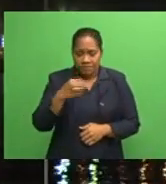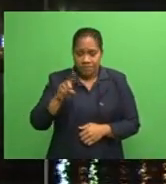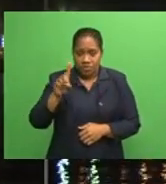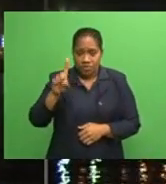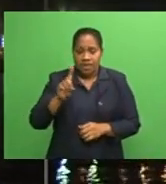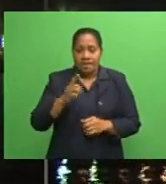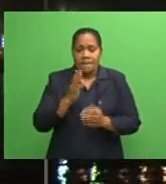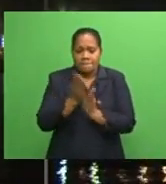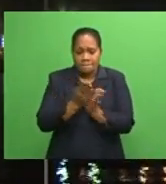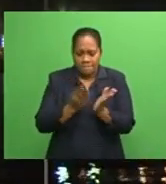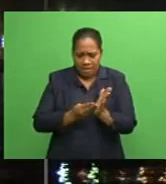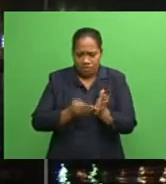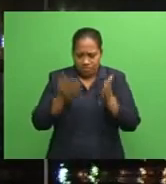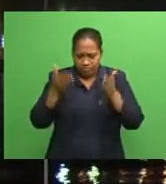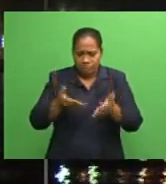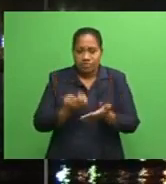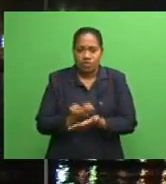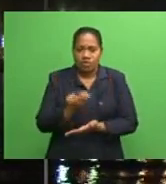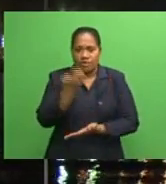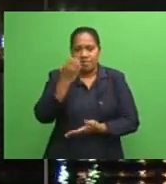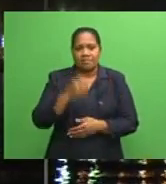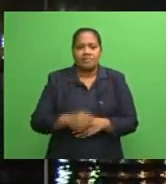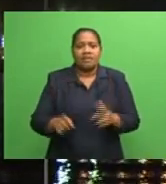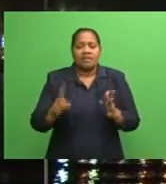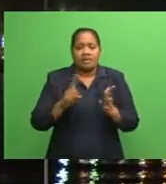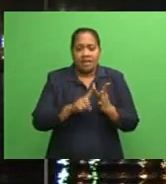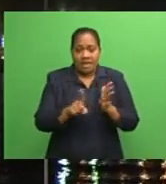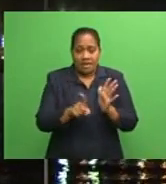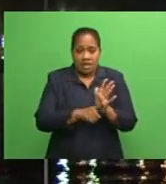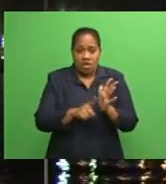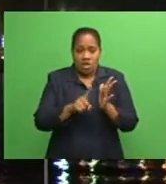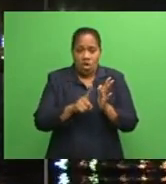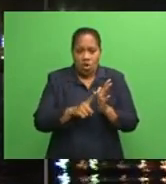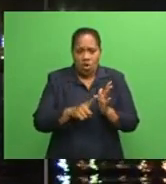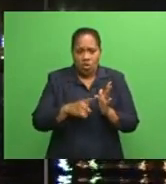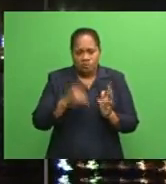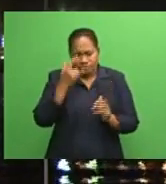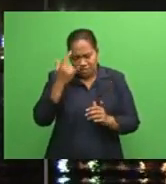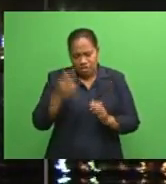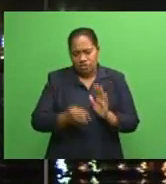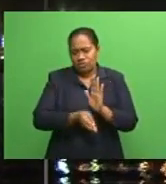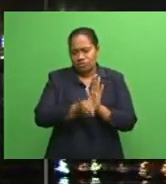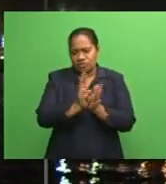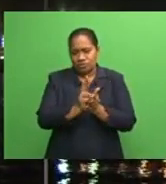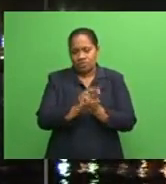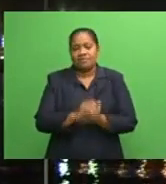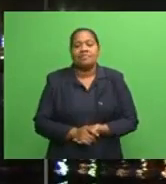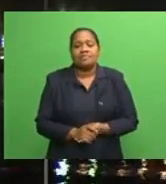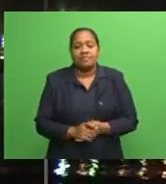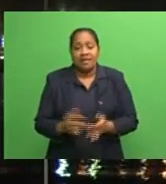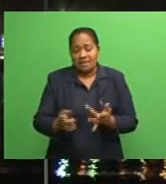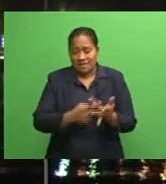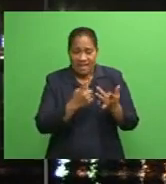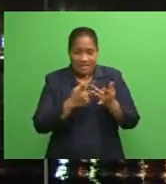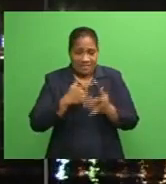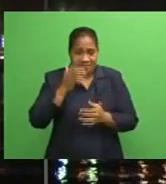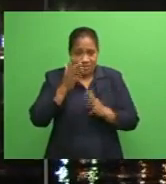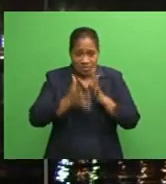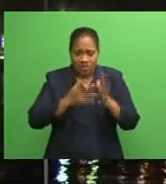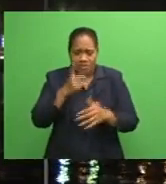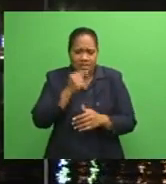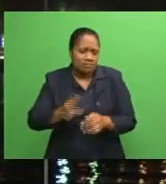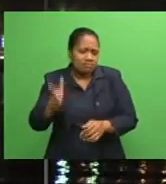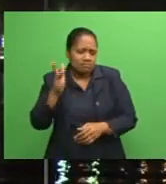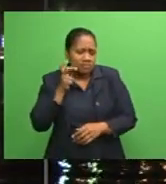economy. And ILO suggests a review of national employment policy. Now for these stories and others, tune in daily to our